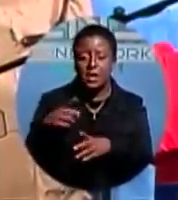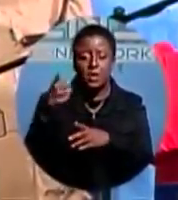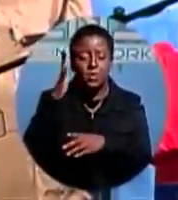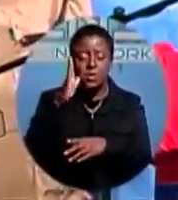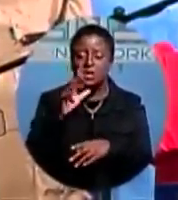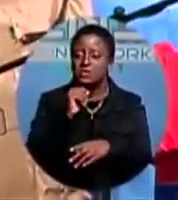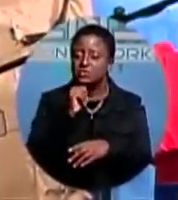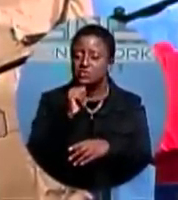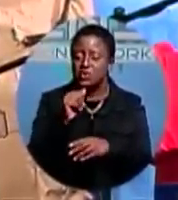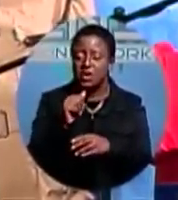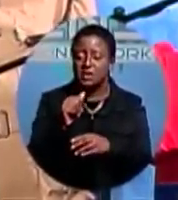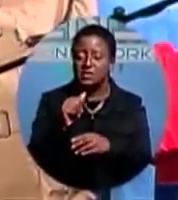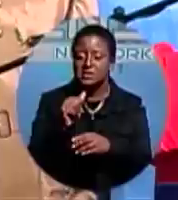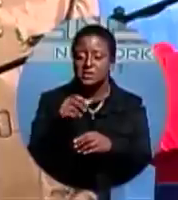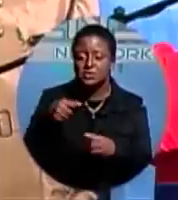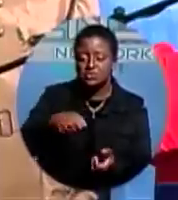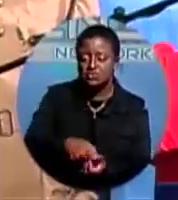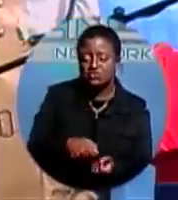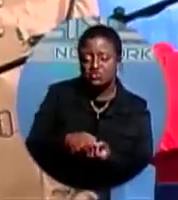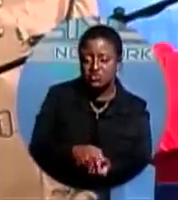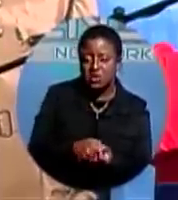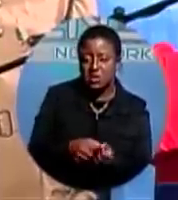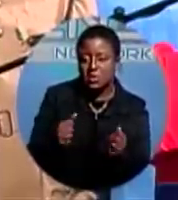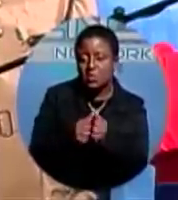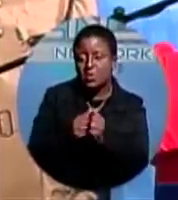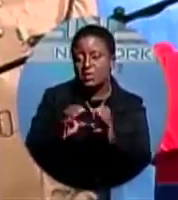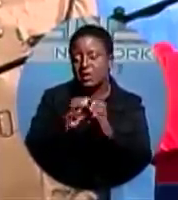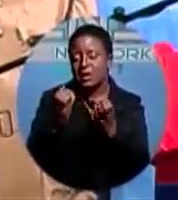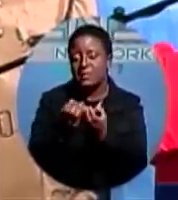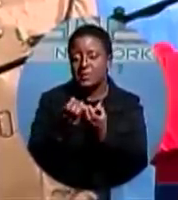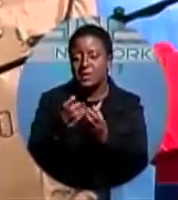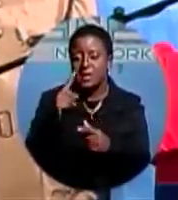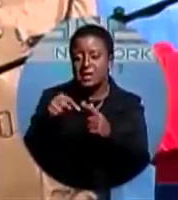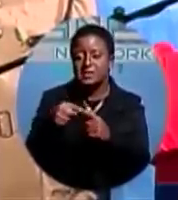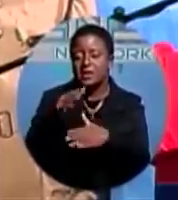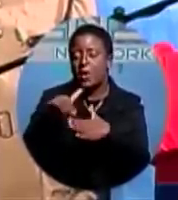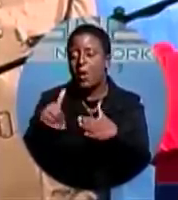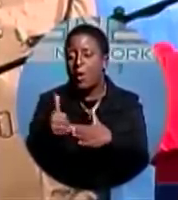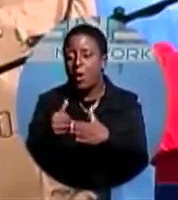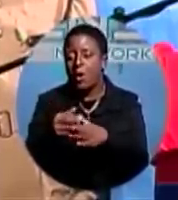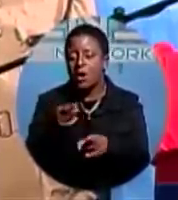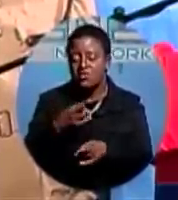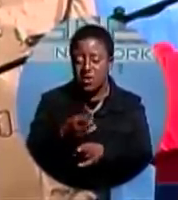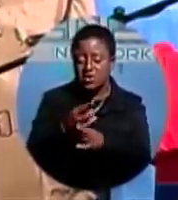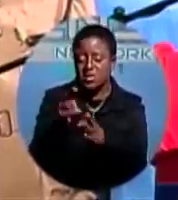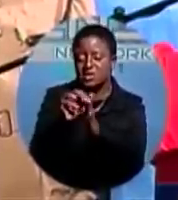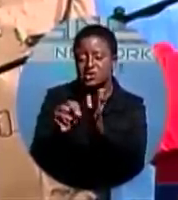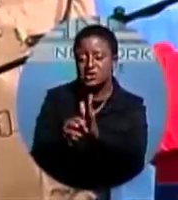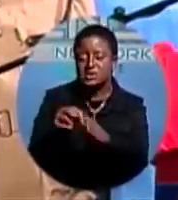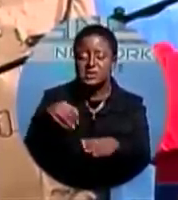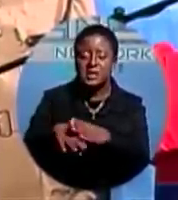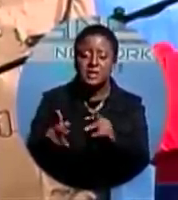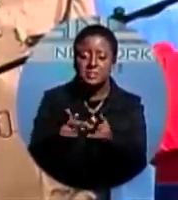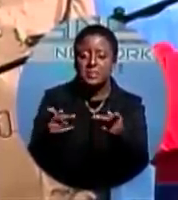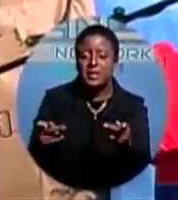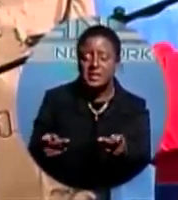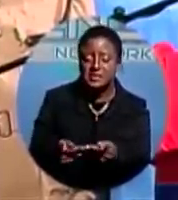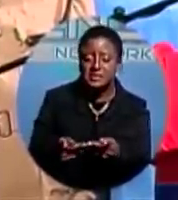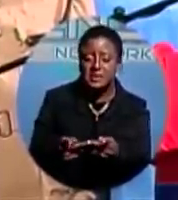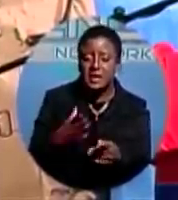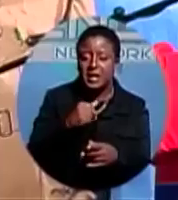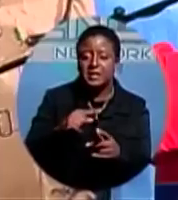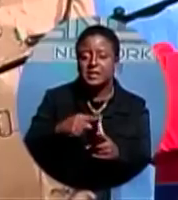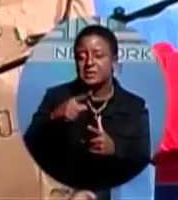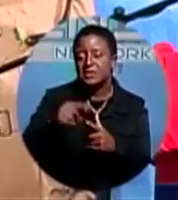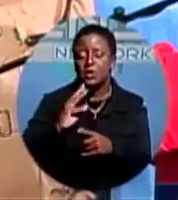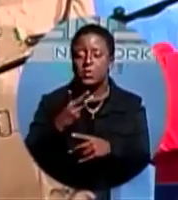and appropriate regulations are in place, until we are fully and competently in a position to regulate such activity